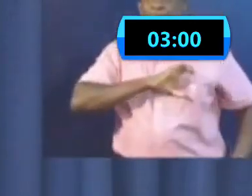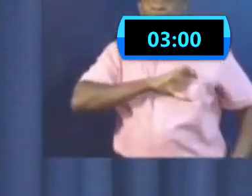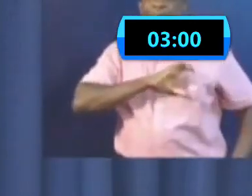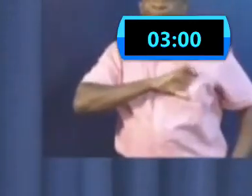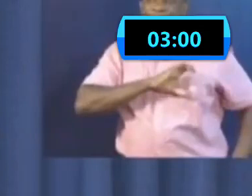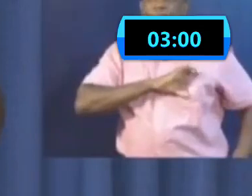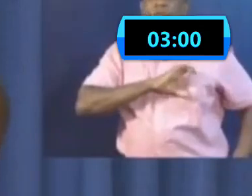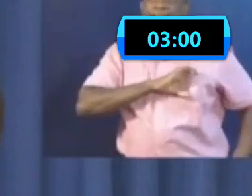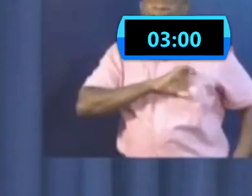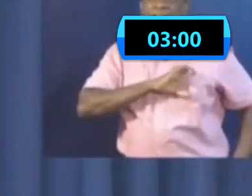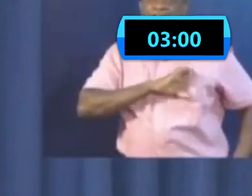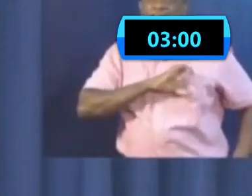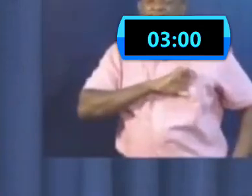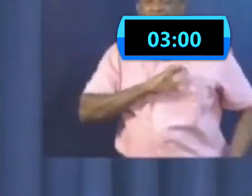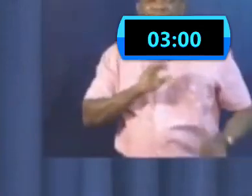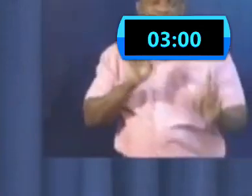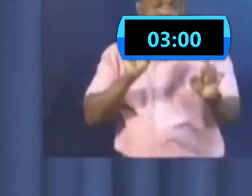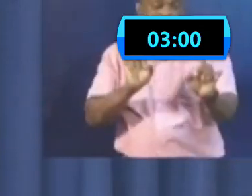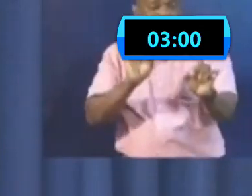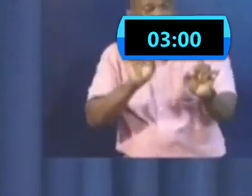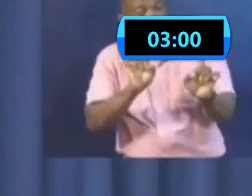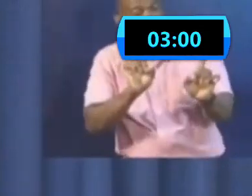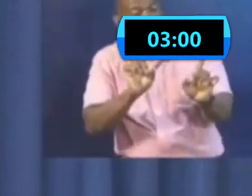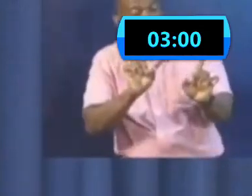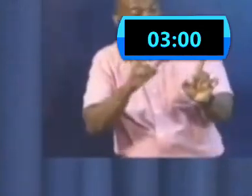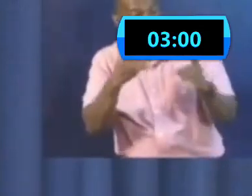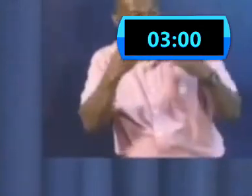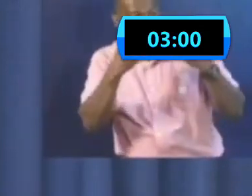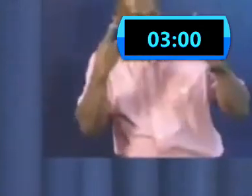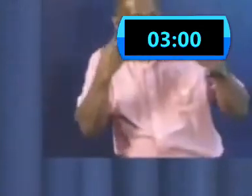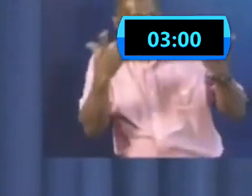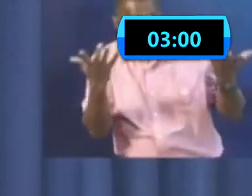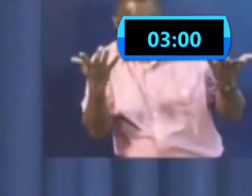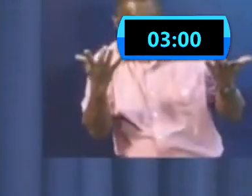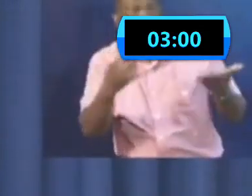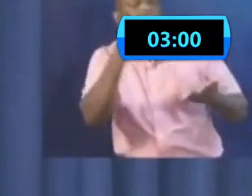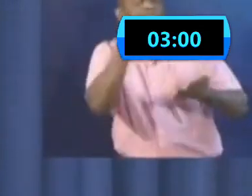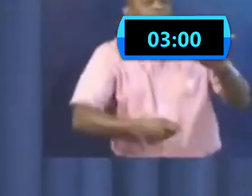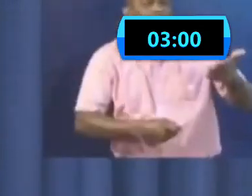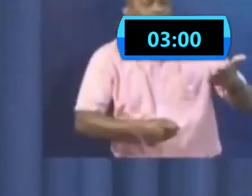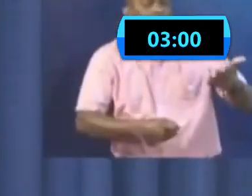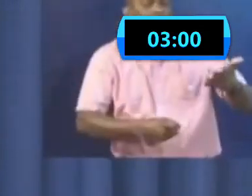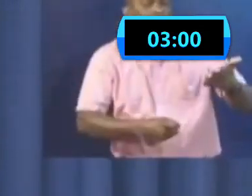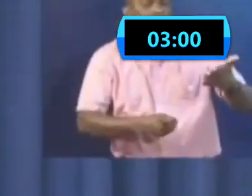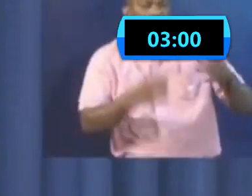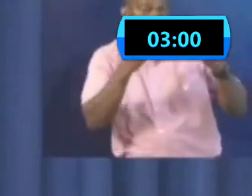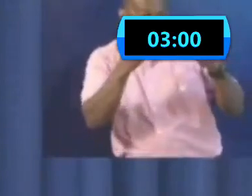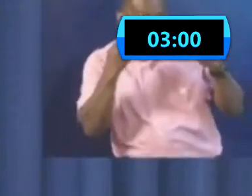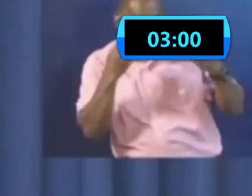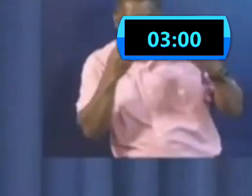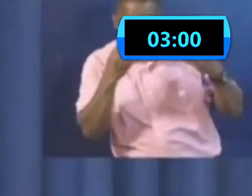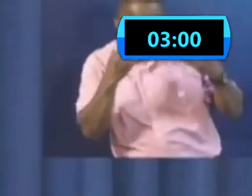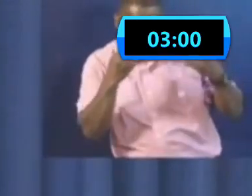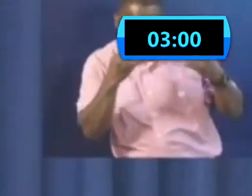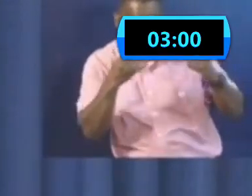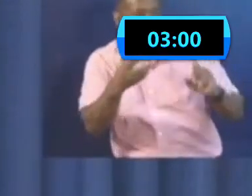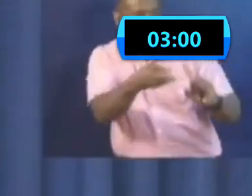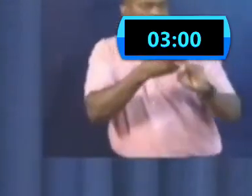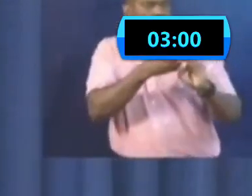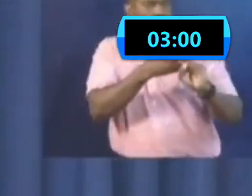inhalations as well, because there is some benefit with respect to inhalations. Because if the virus has to pass through some kind of filter,